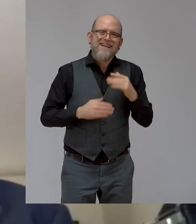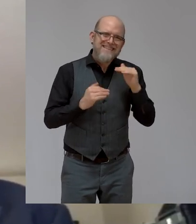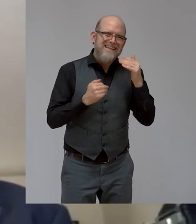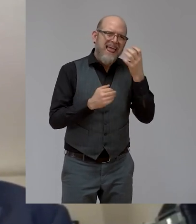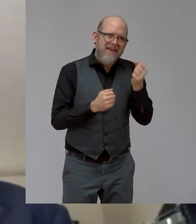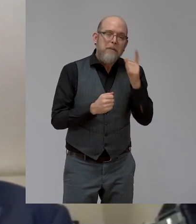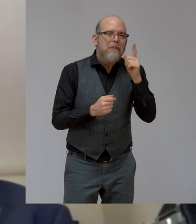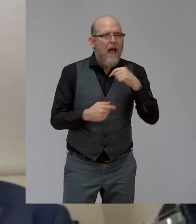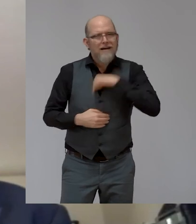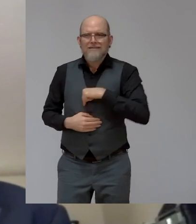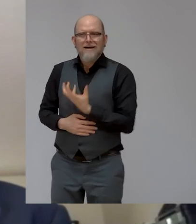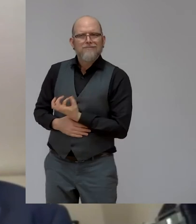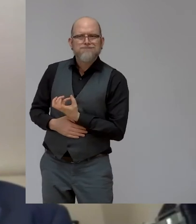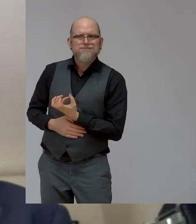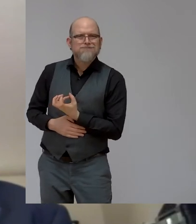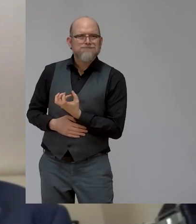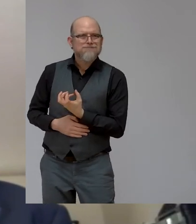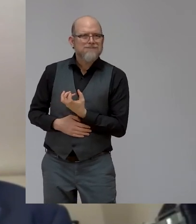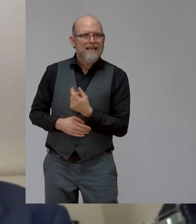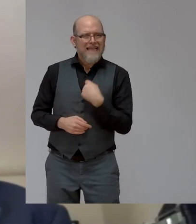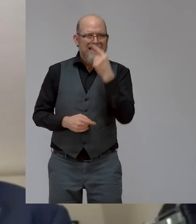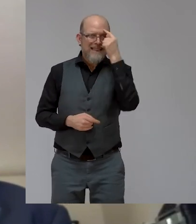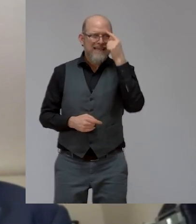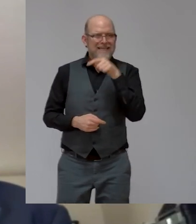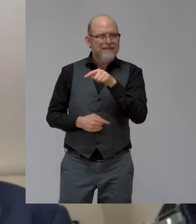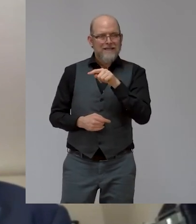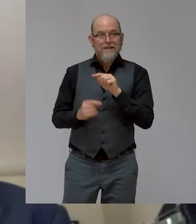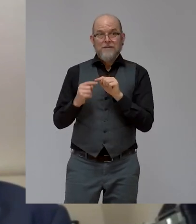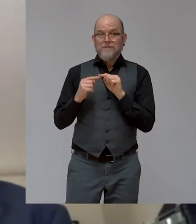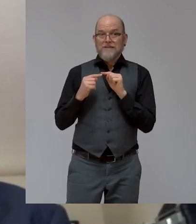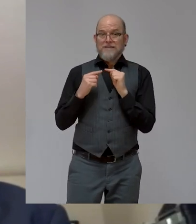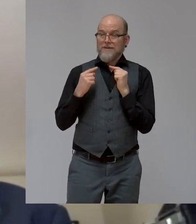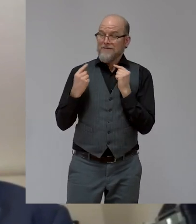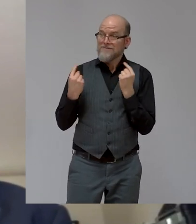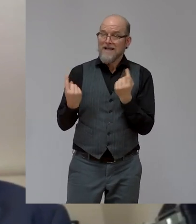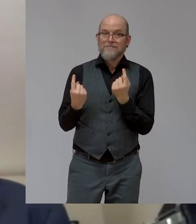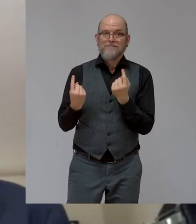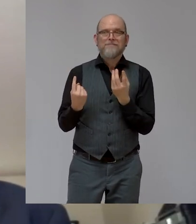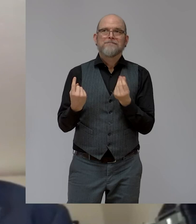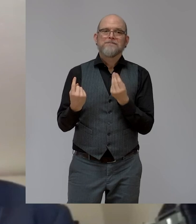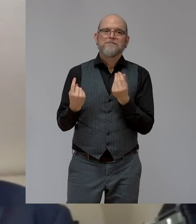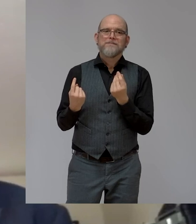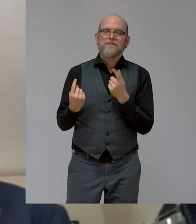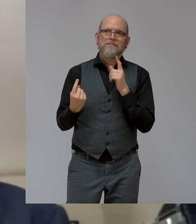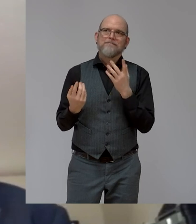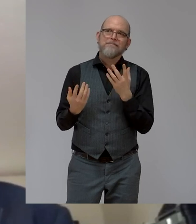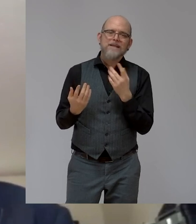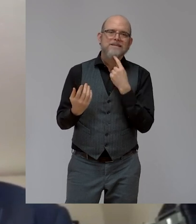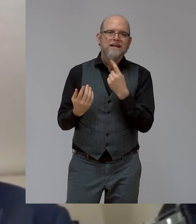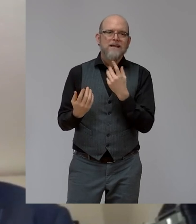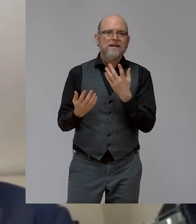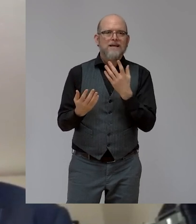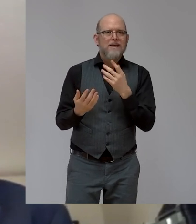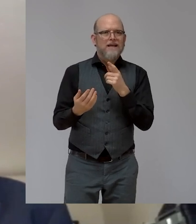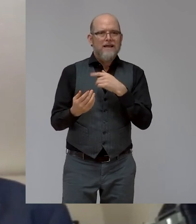we are uniquely made in that way, framed in that way, if you like,